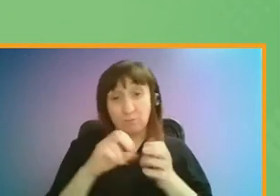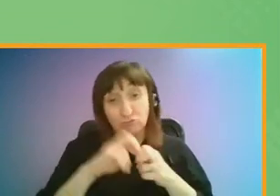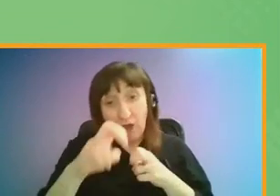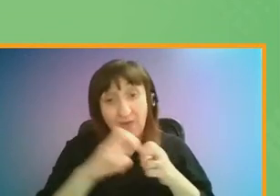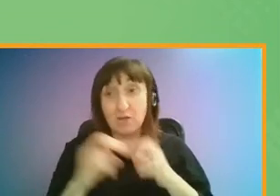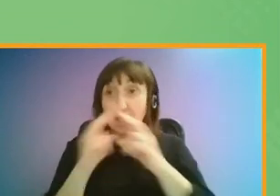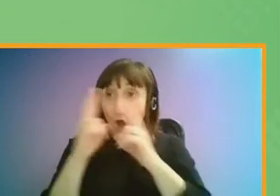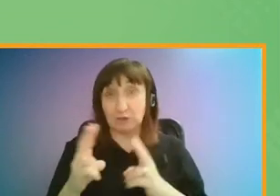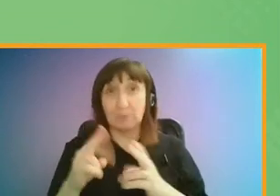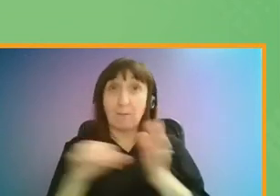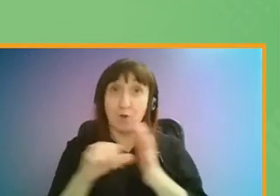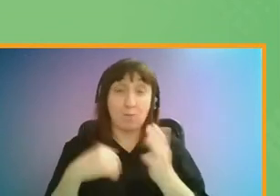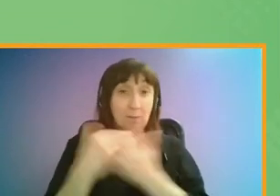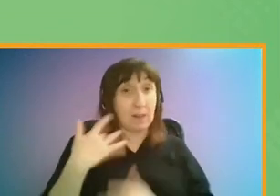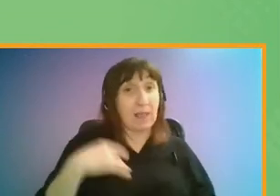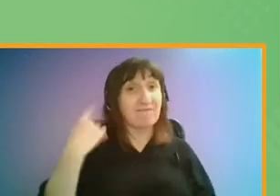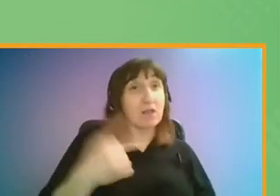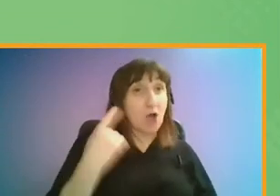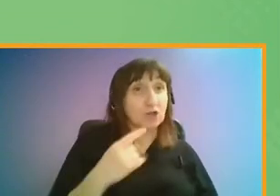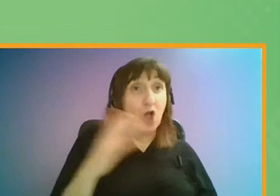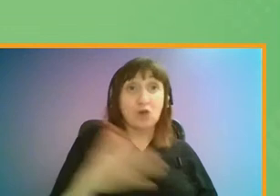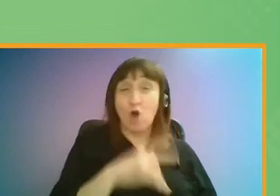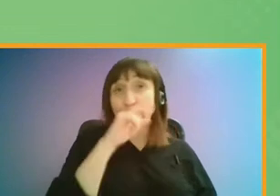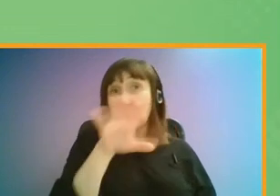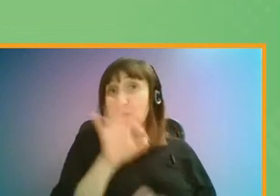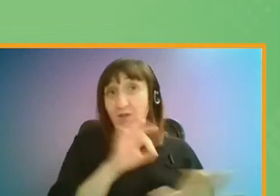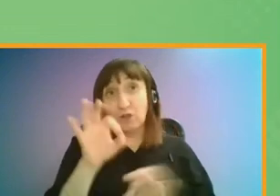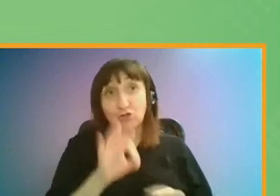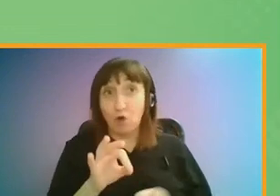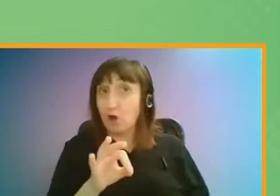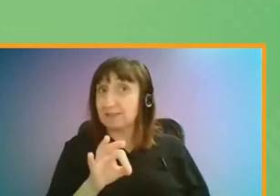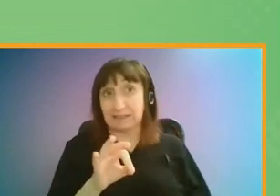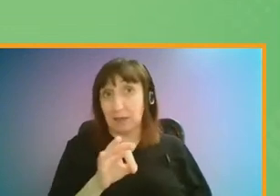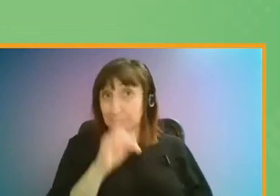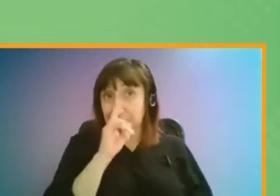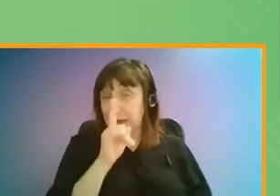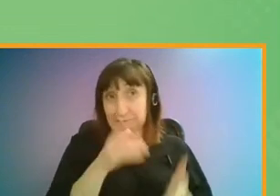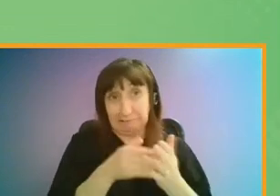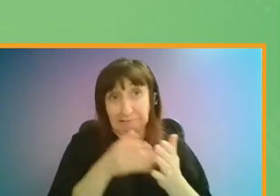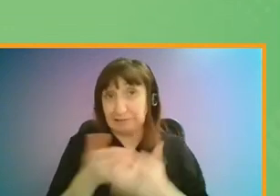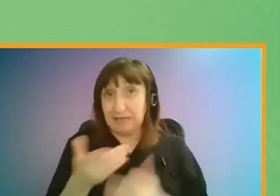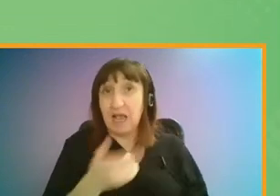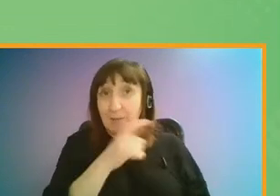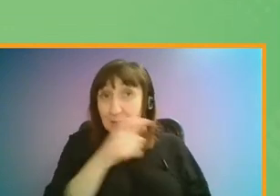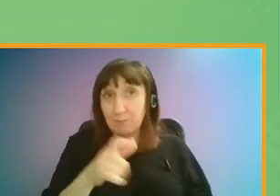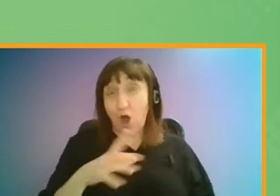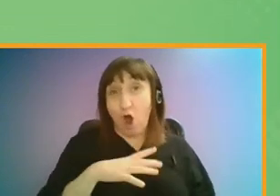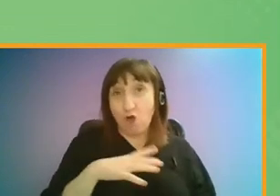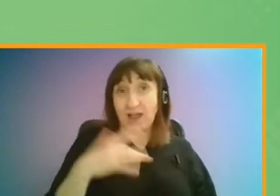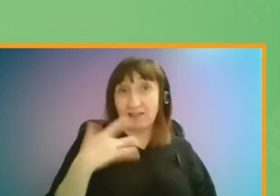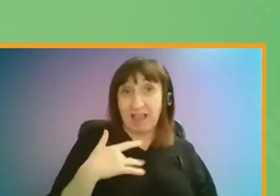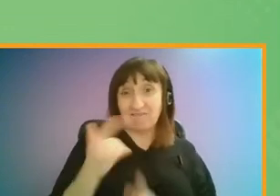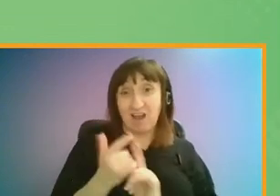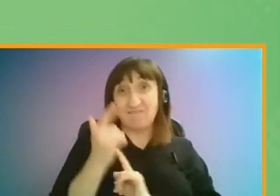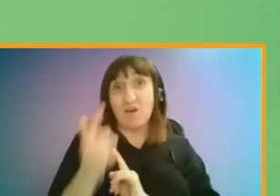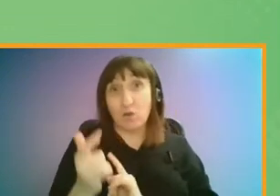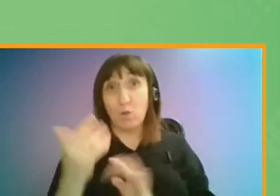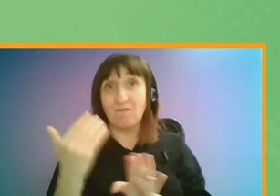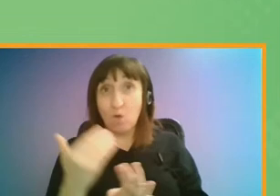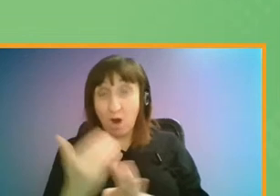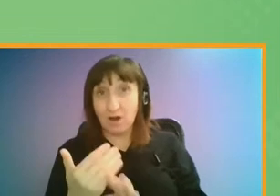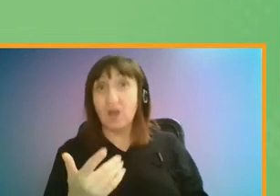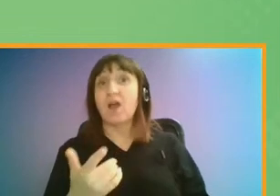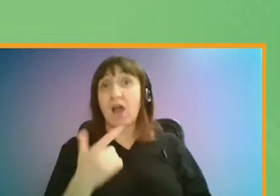Londoners. Not all Londoners will have these choices available to them. so we need to recognise that some people are already living further away from work